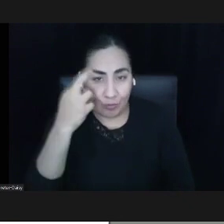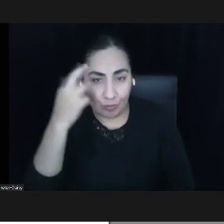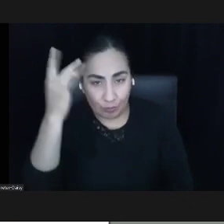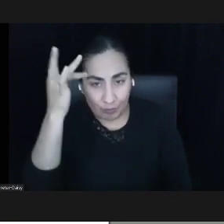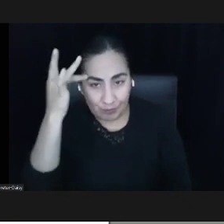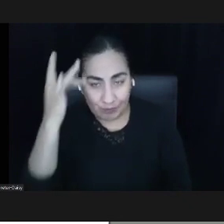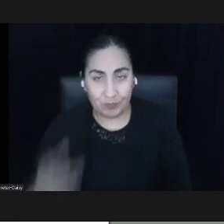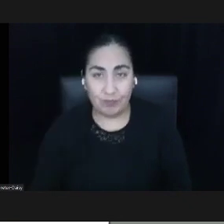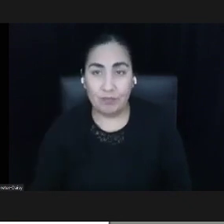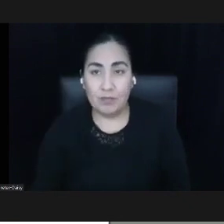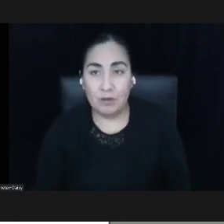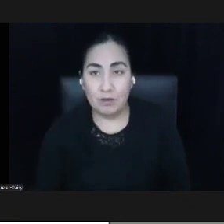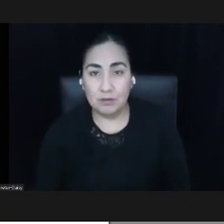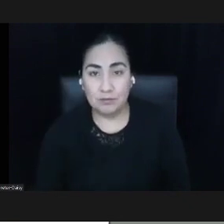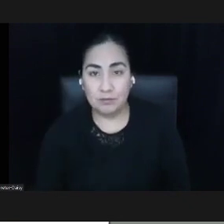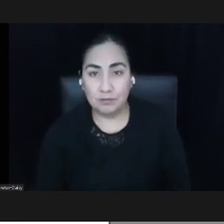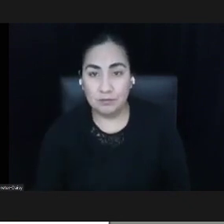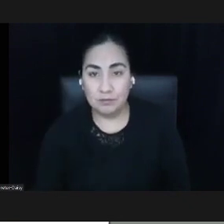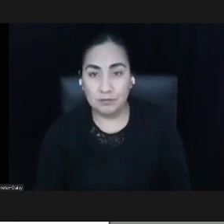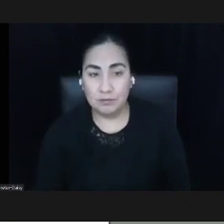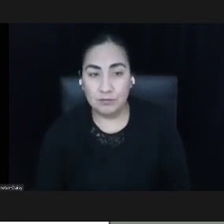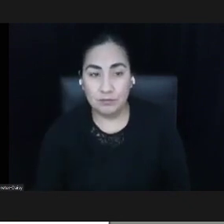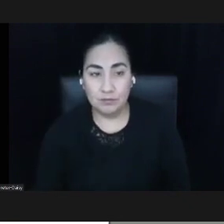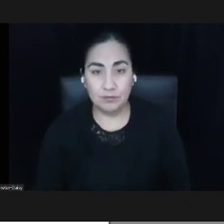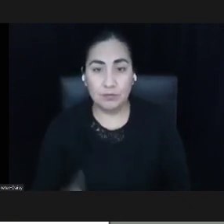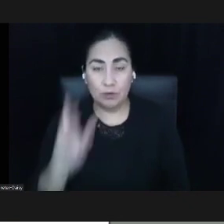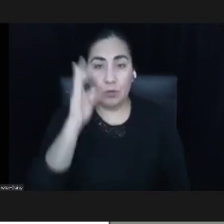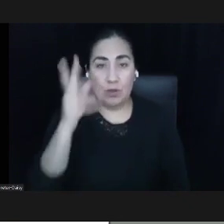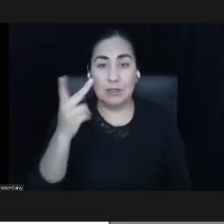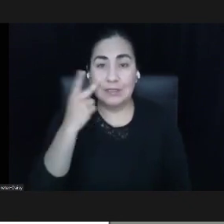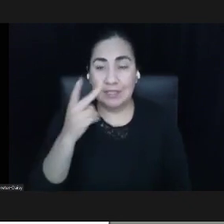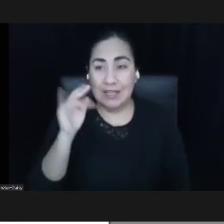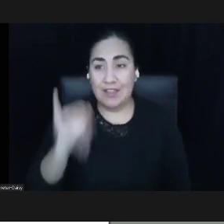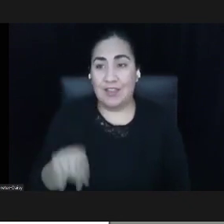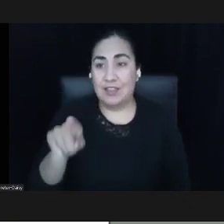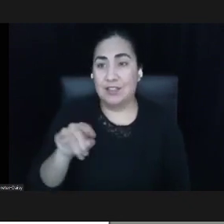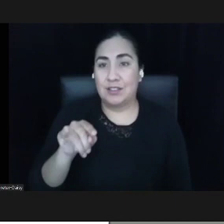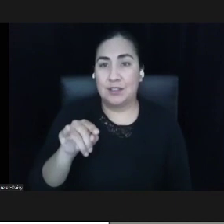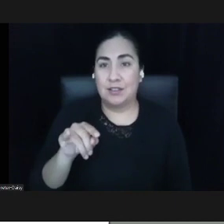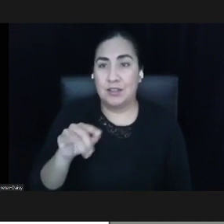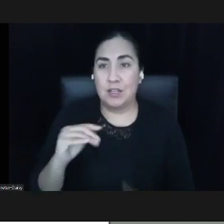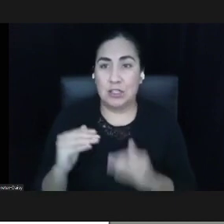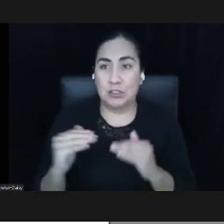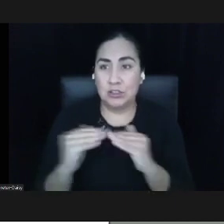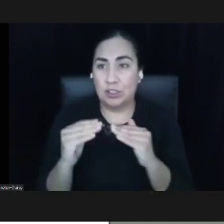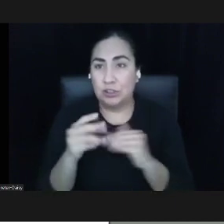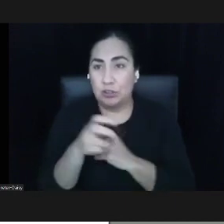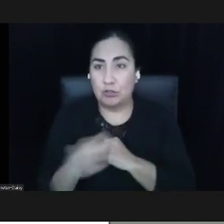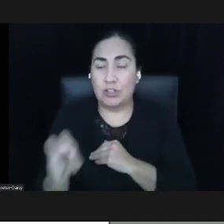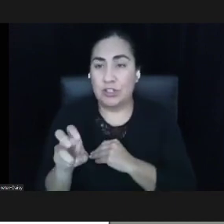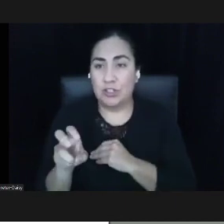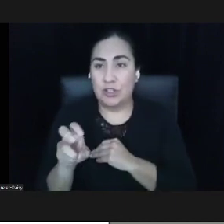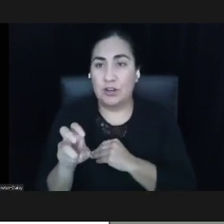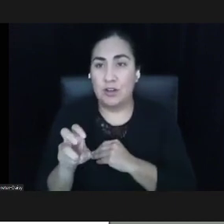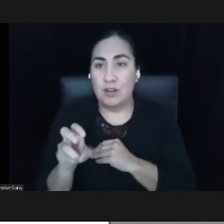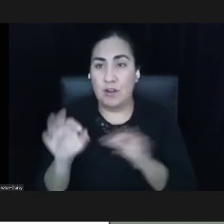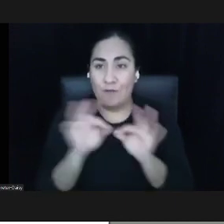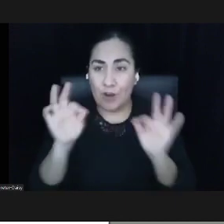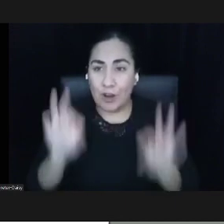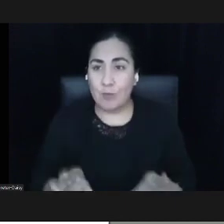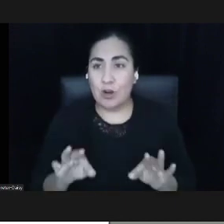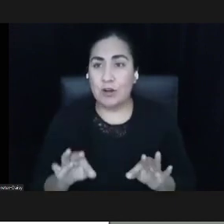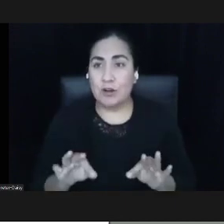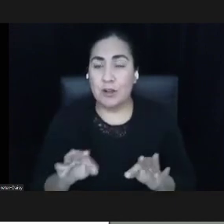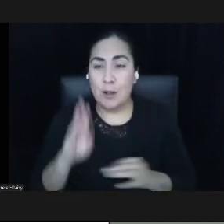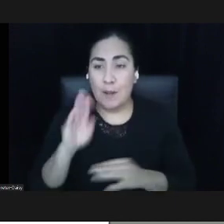You'll see here that this is the Just Transition framework that's been articulated by the Climate Justice Alliance and Movement Generation.